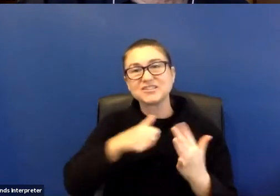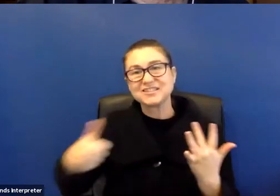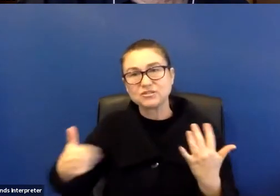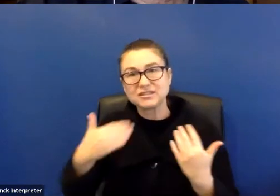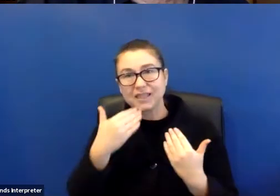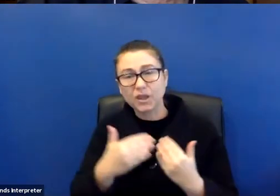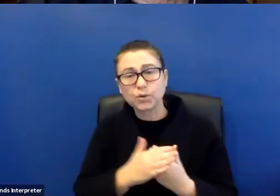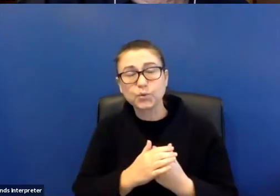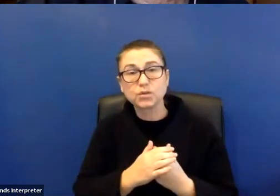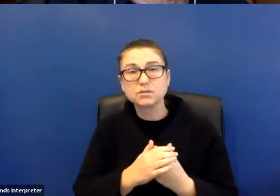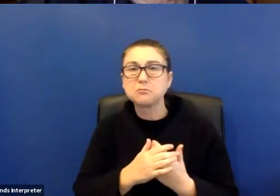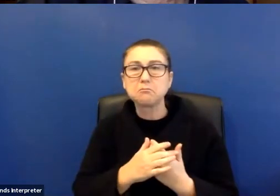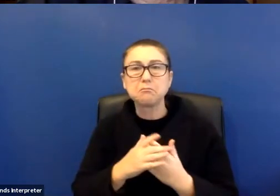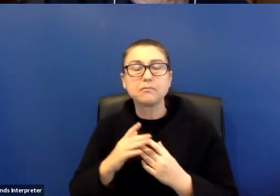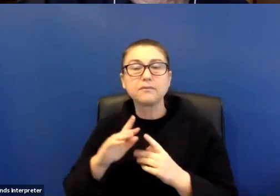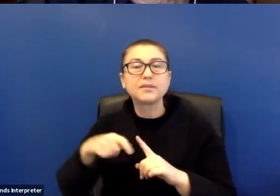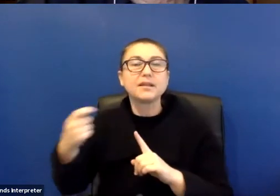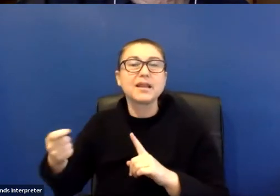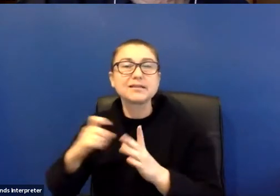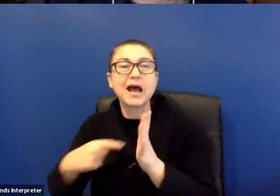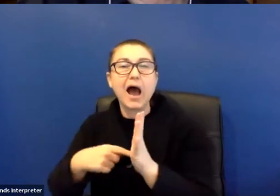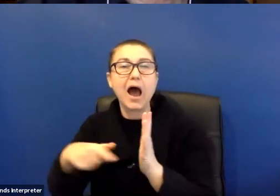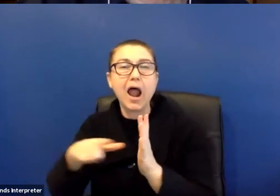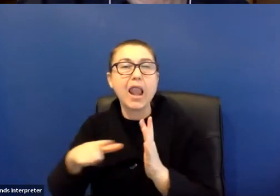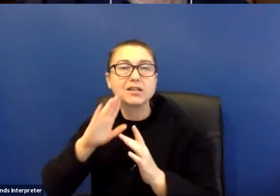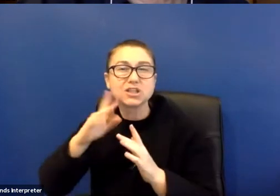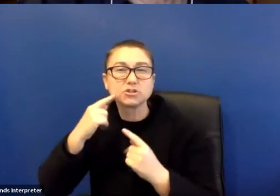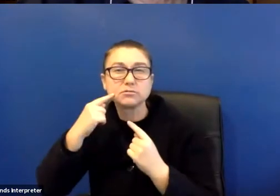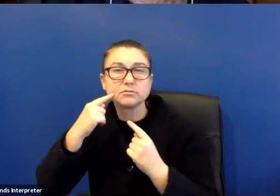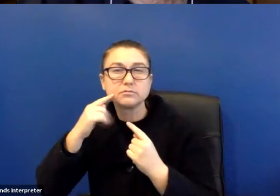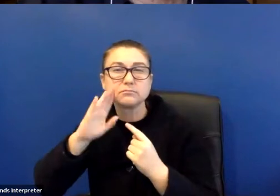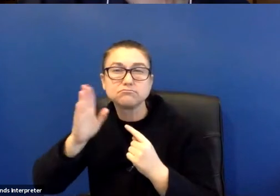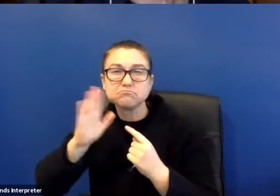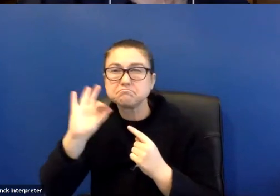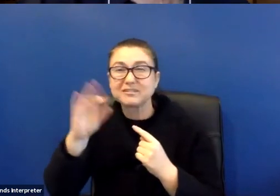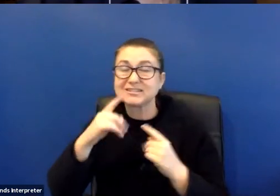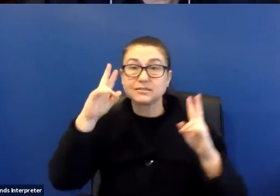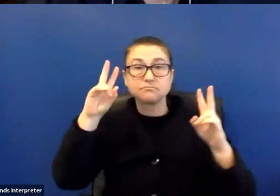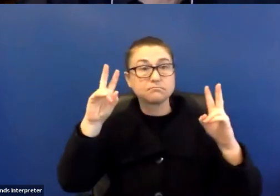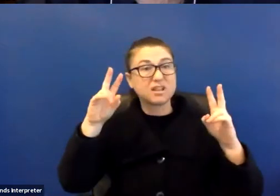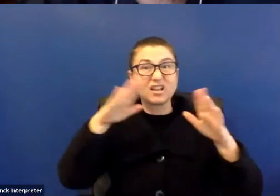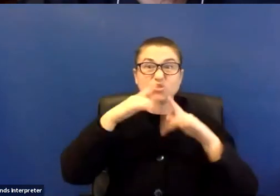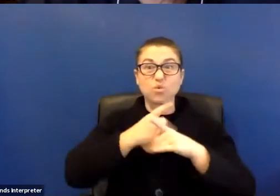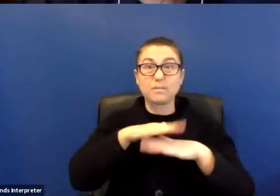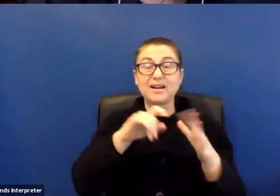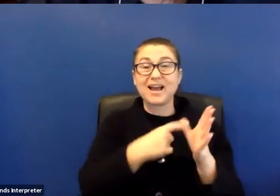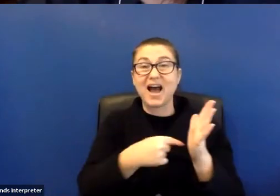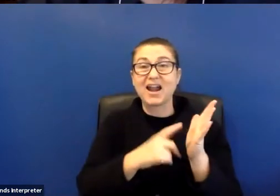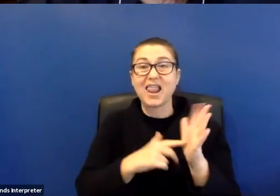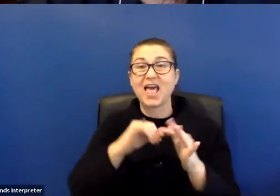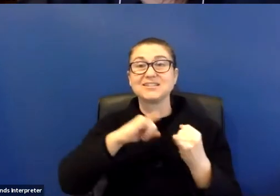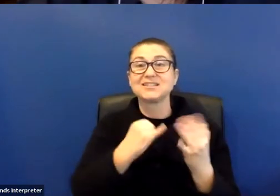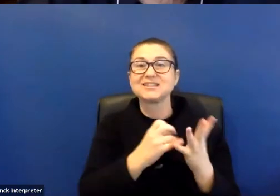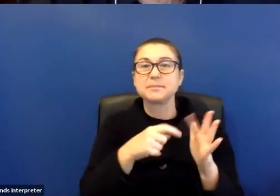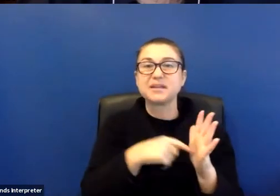rather than announcing the next Artlands session, I'm going to just tell you about Artlands, which is coming up September 1 to